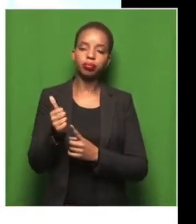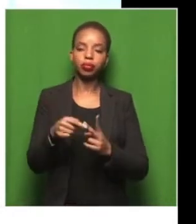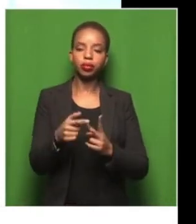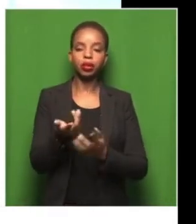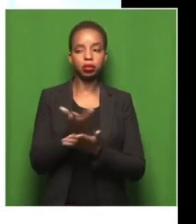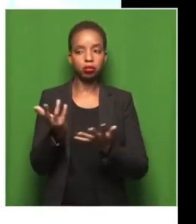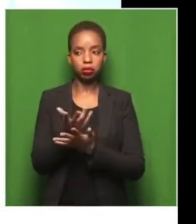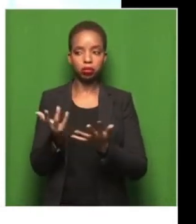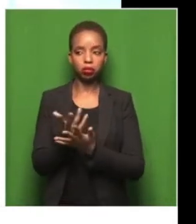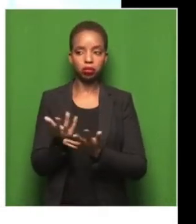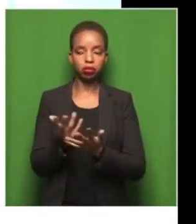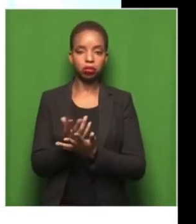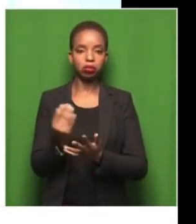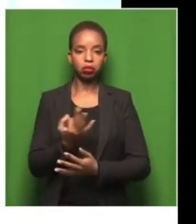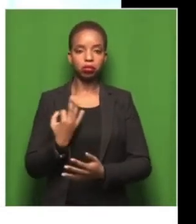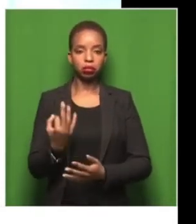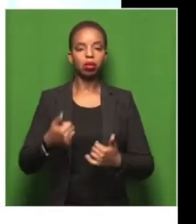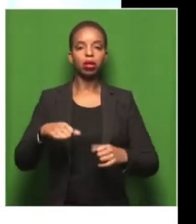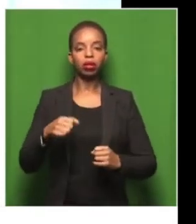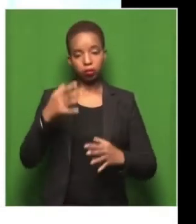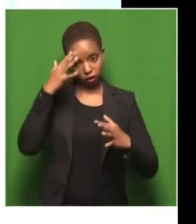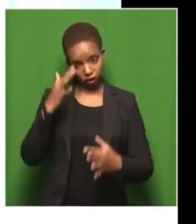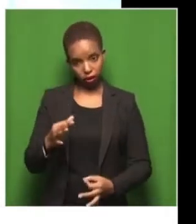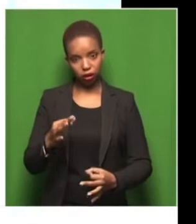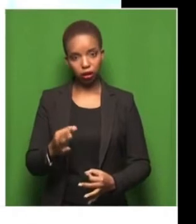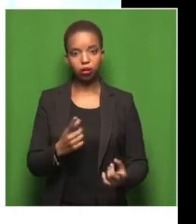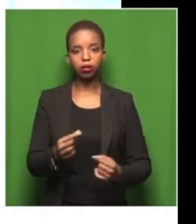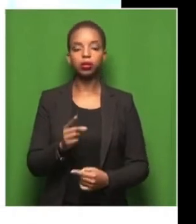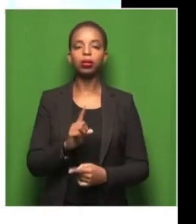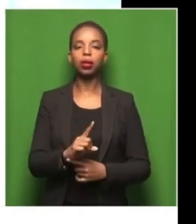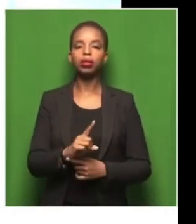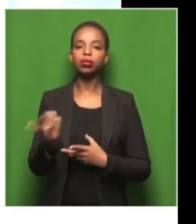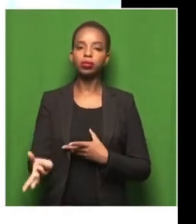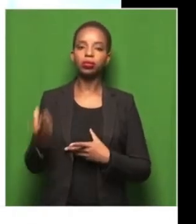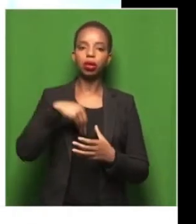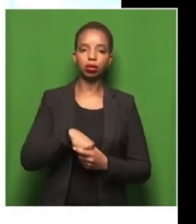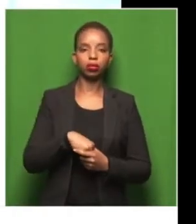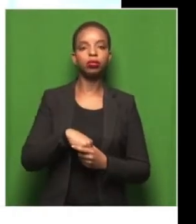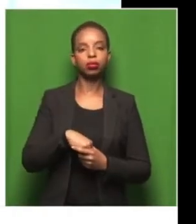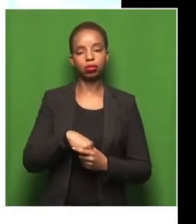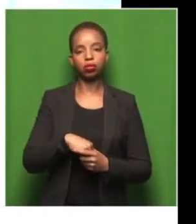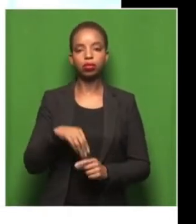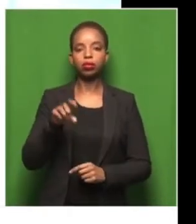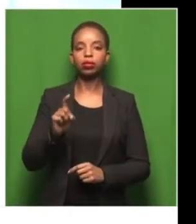decided to get all the kids involved. And then I decided to contact